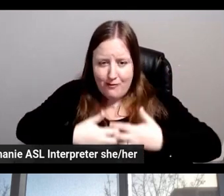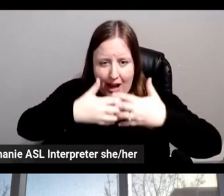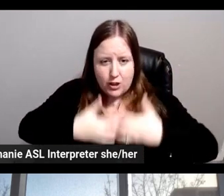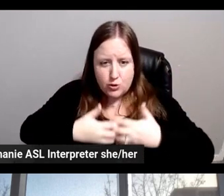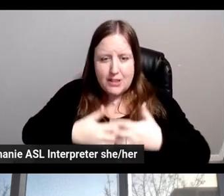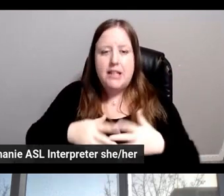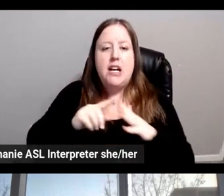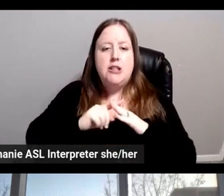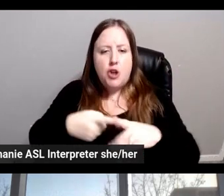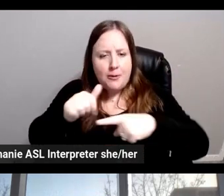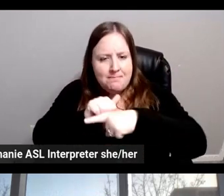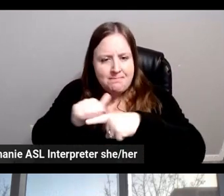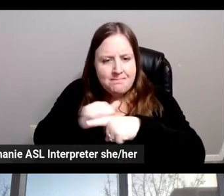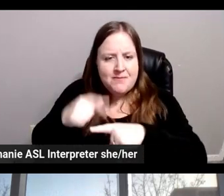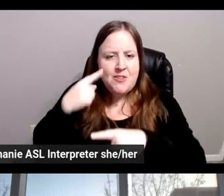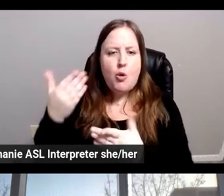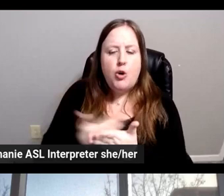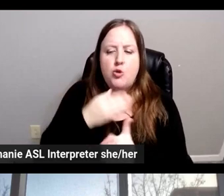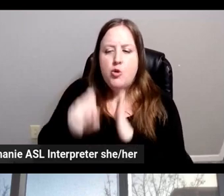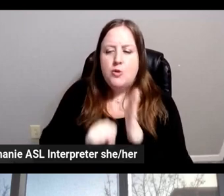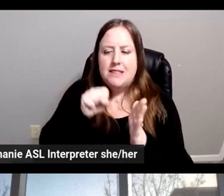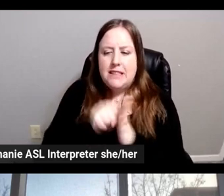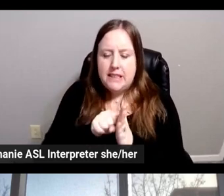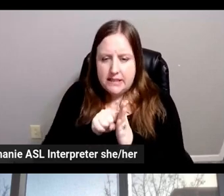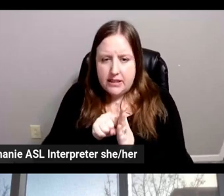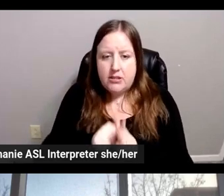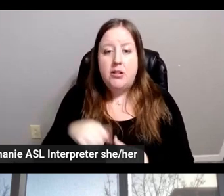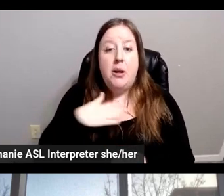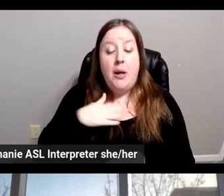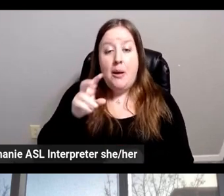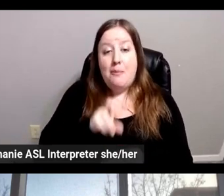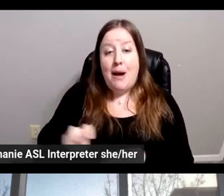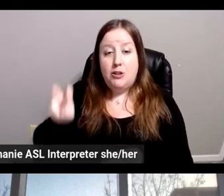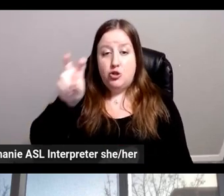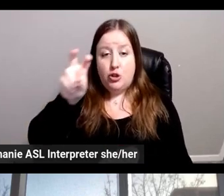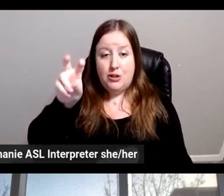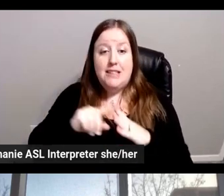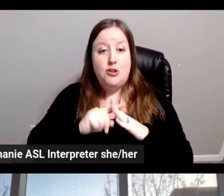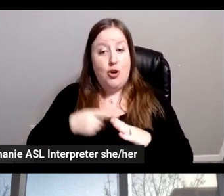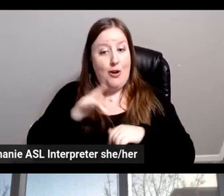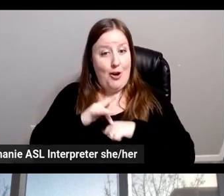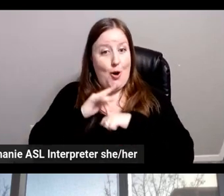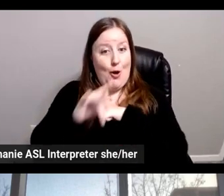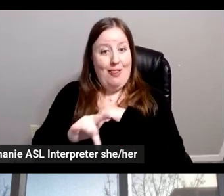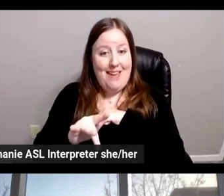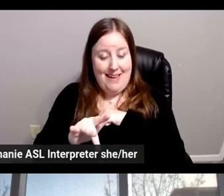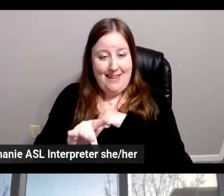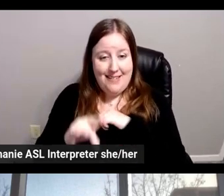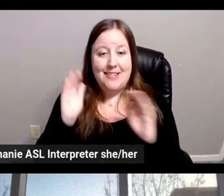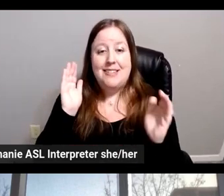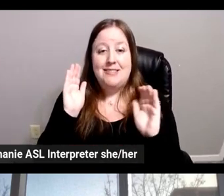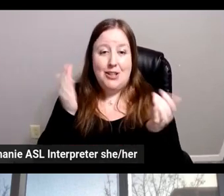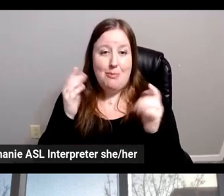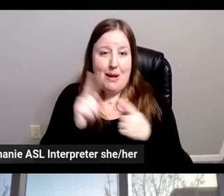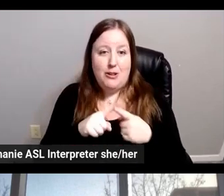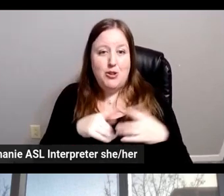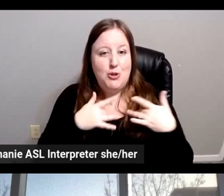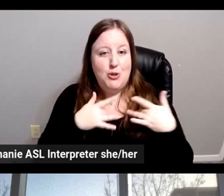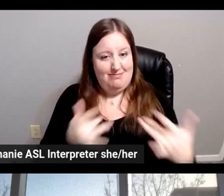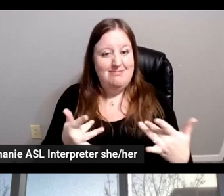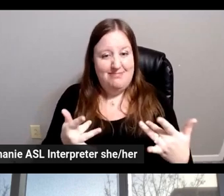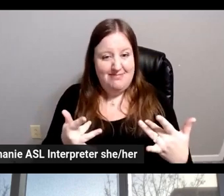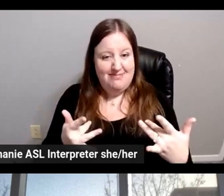for the season ahead. So to me, my journey actually started a little bit earlier than what it usually would. But,